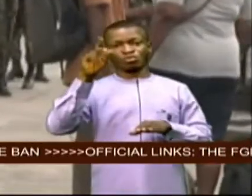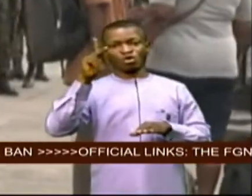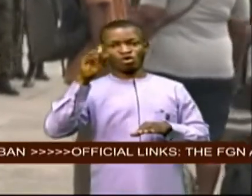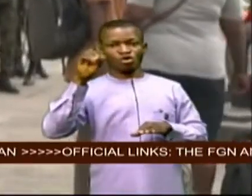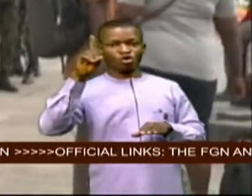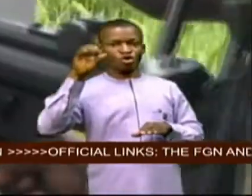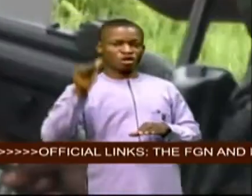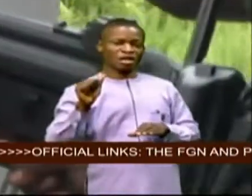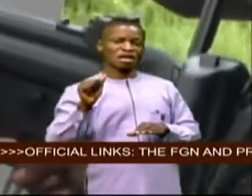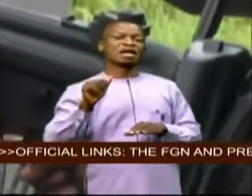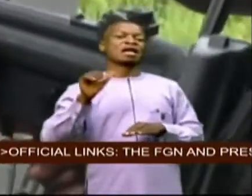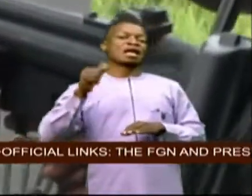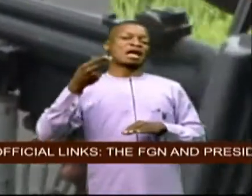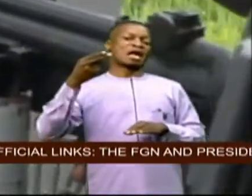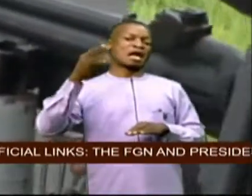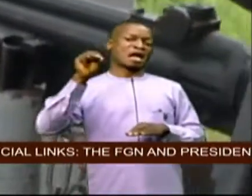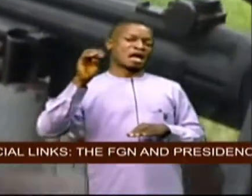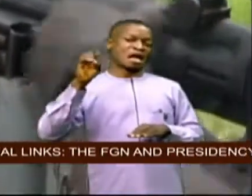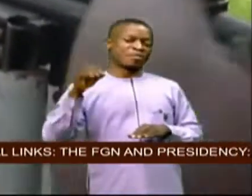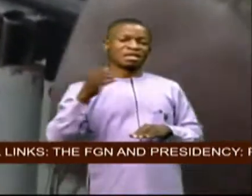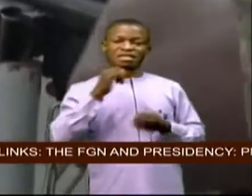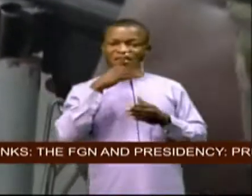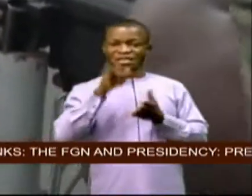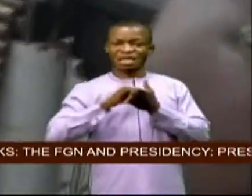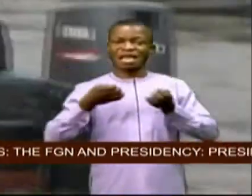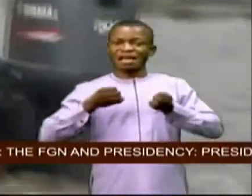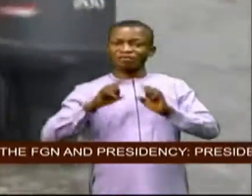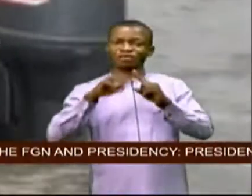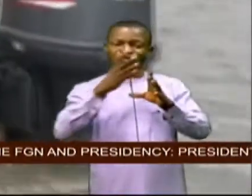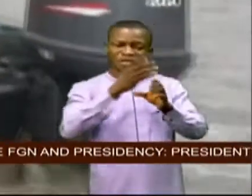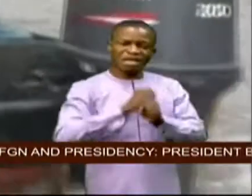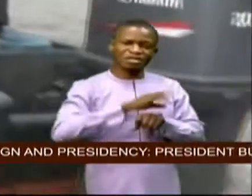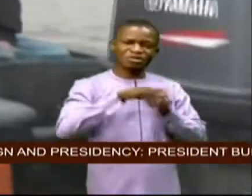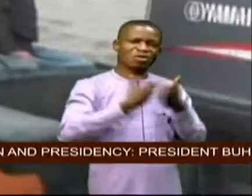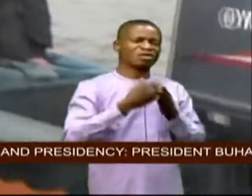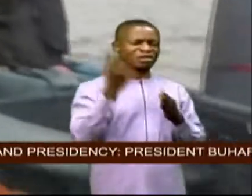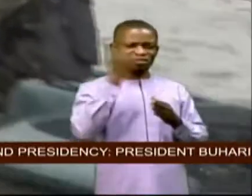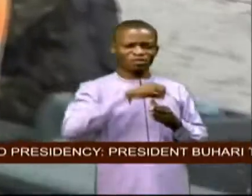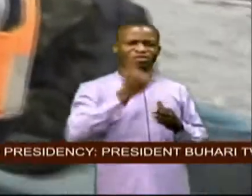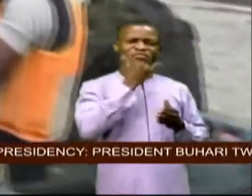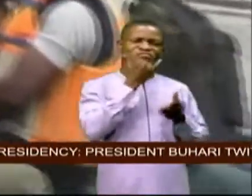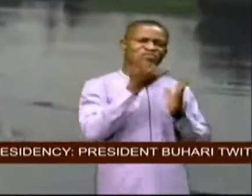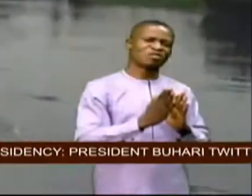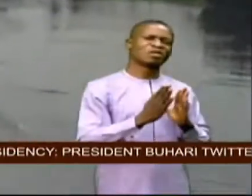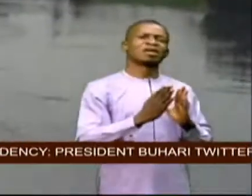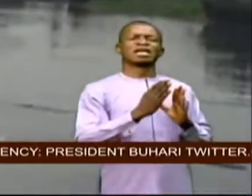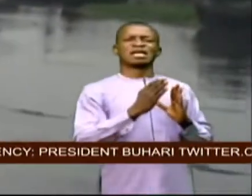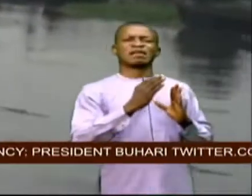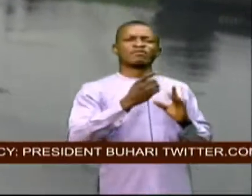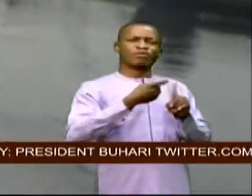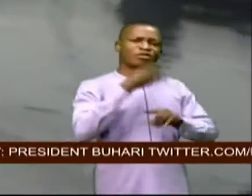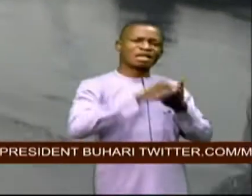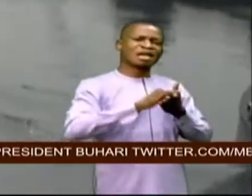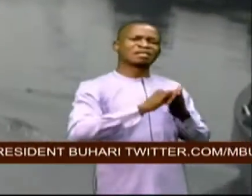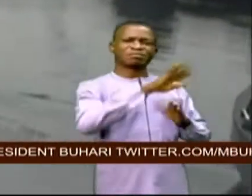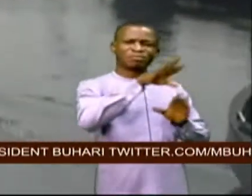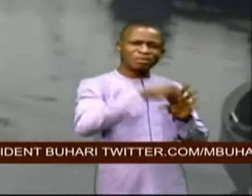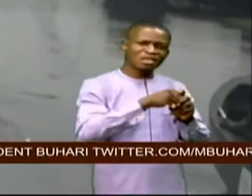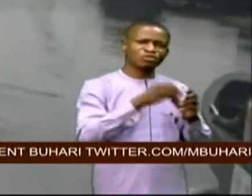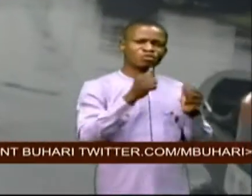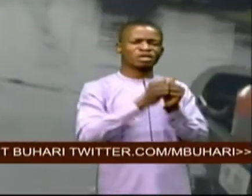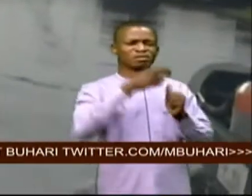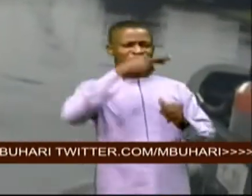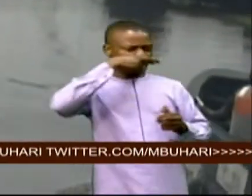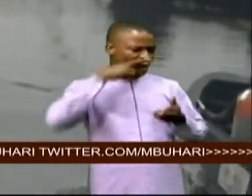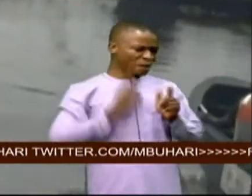said efforts to secure and curb illegal bankery piracy sea robbery and kidnapping within ilajay and so the local